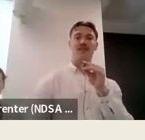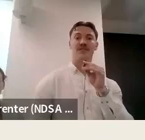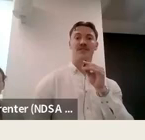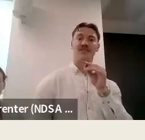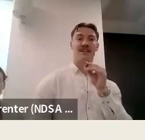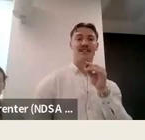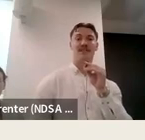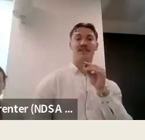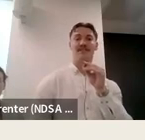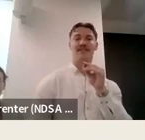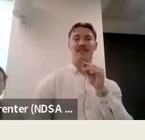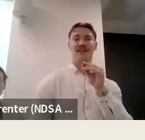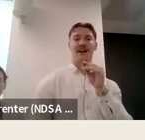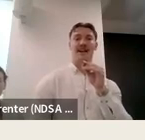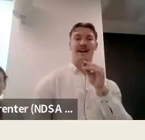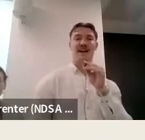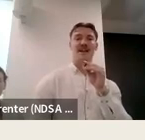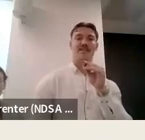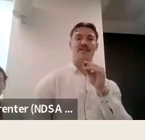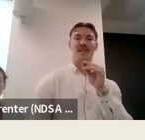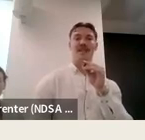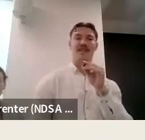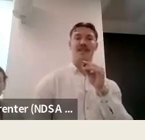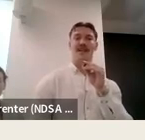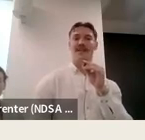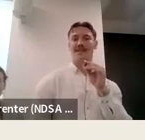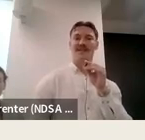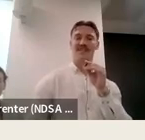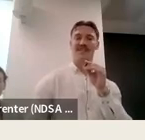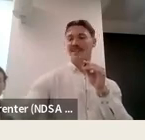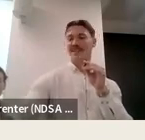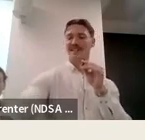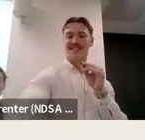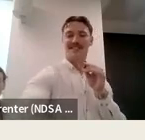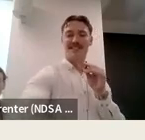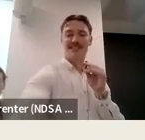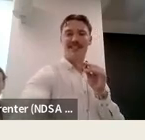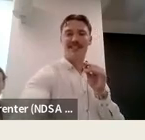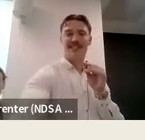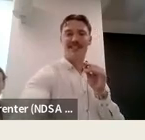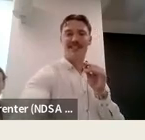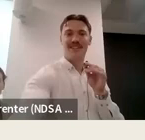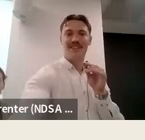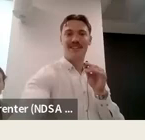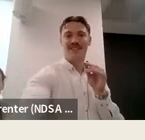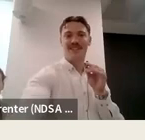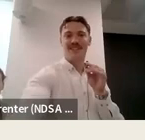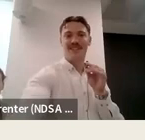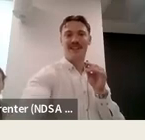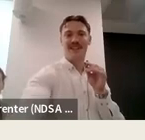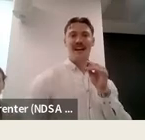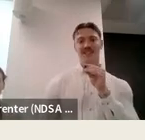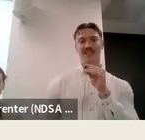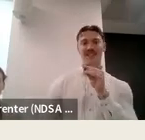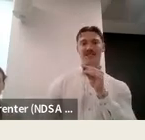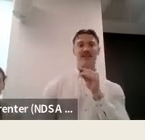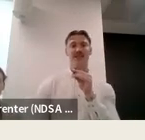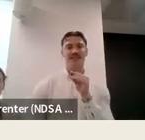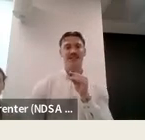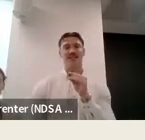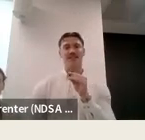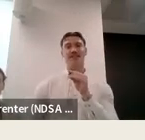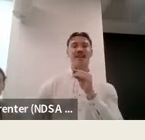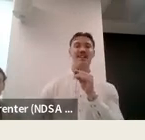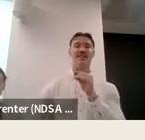the conference of pacific education ministers and a pqn which is still unknown at the